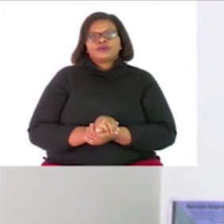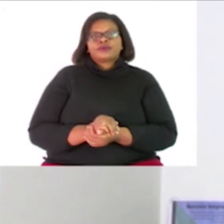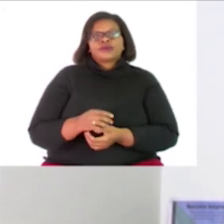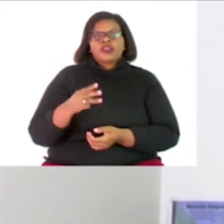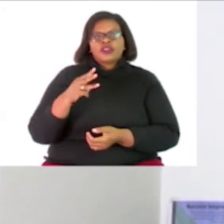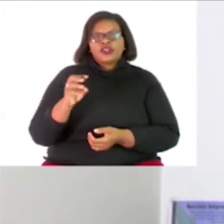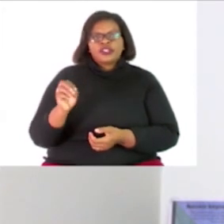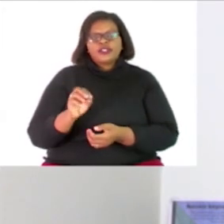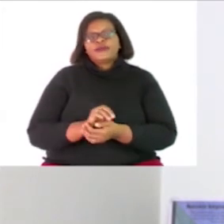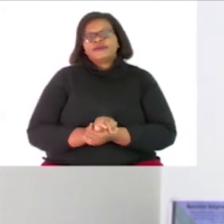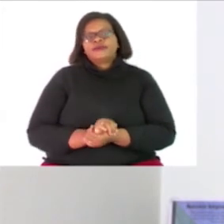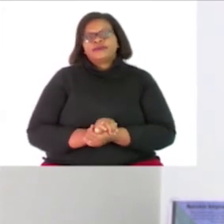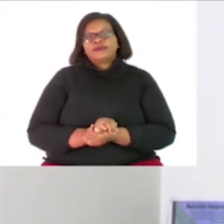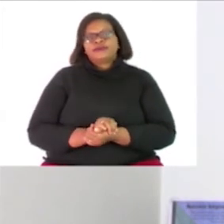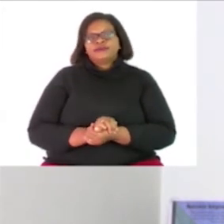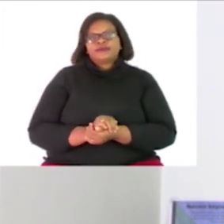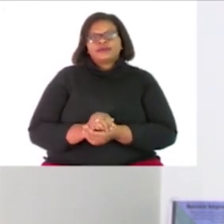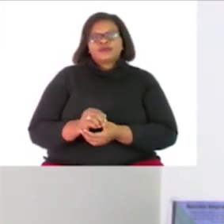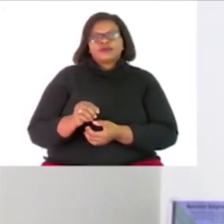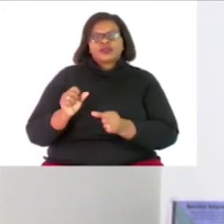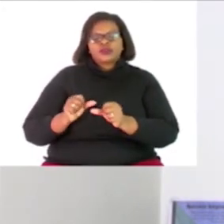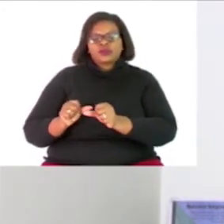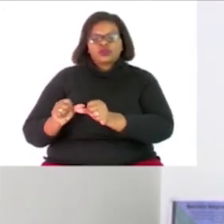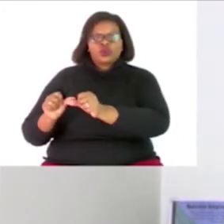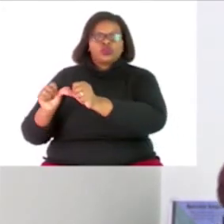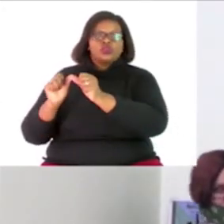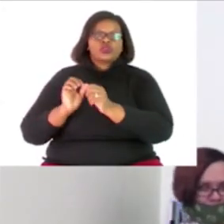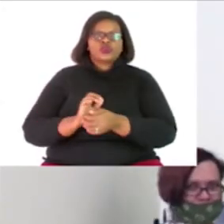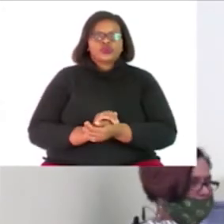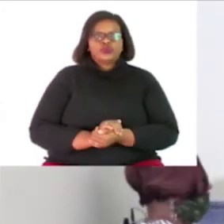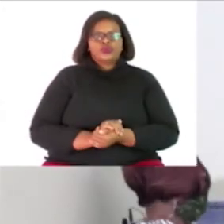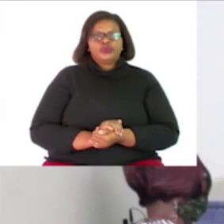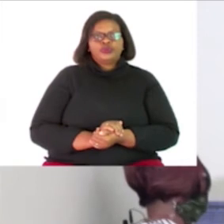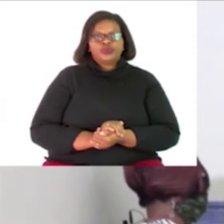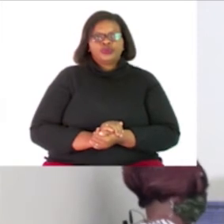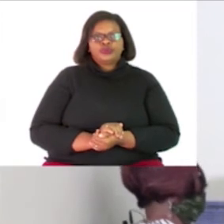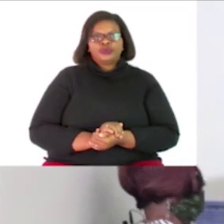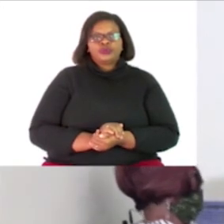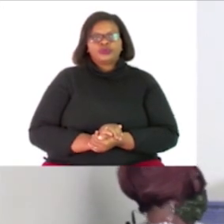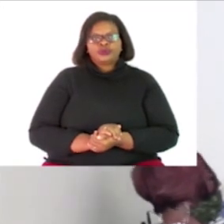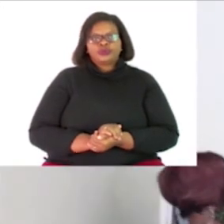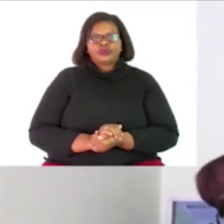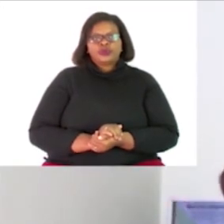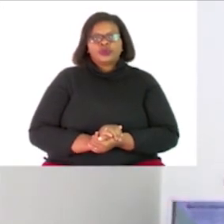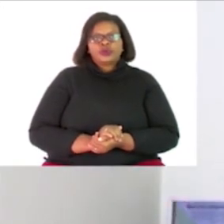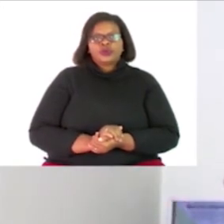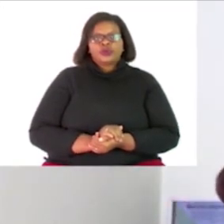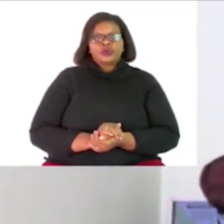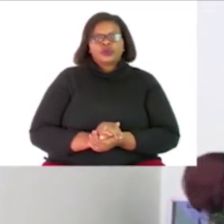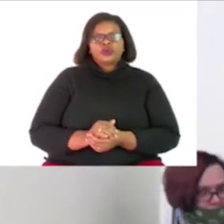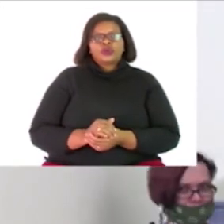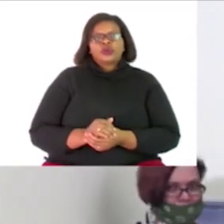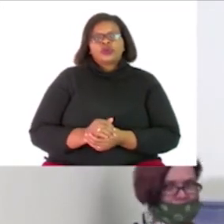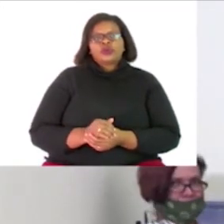thirty and you can continue up to the